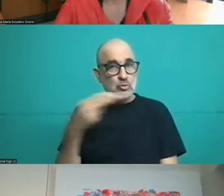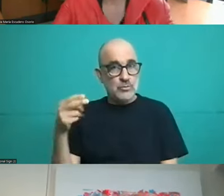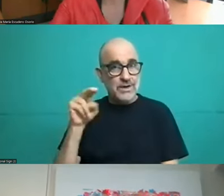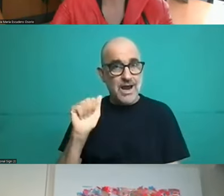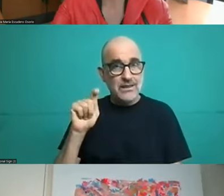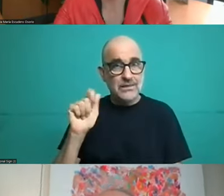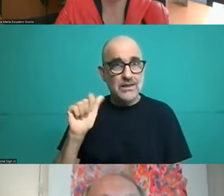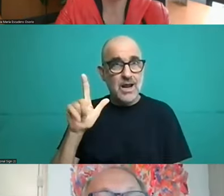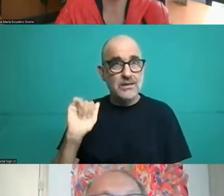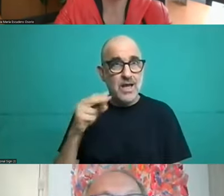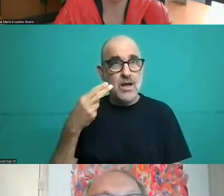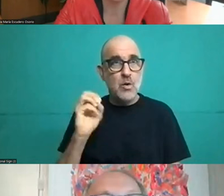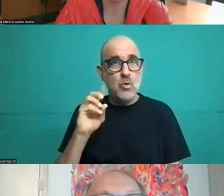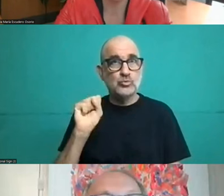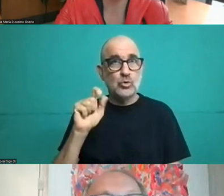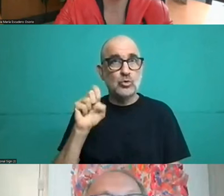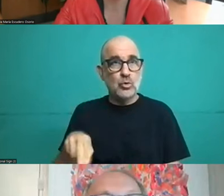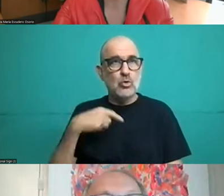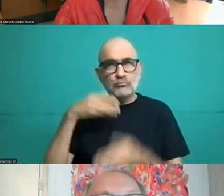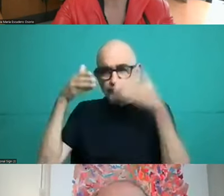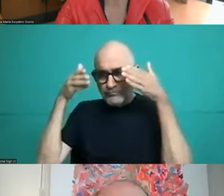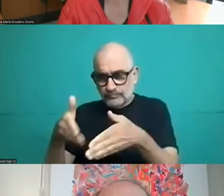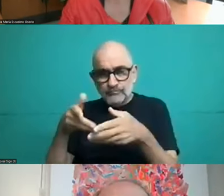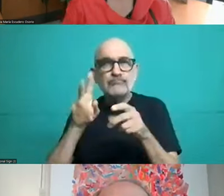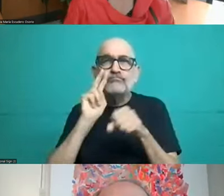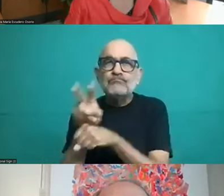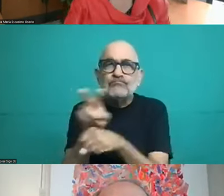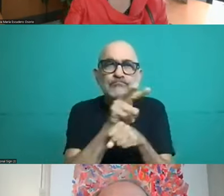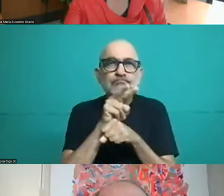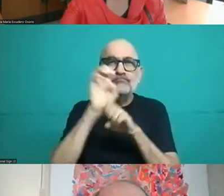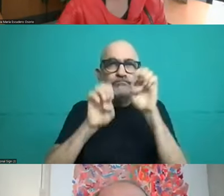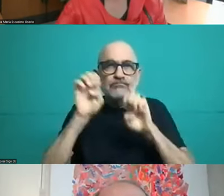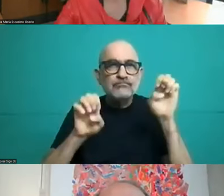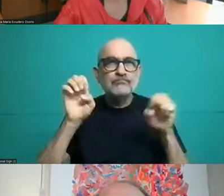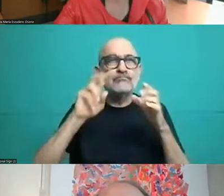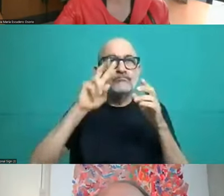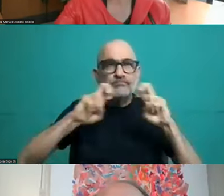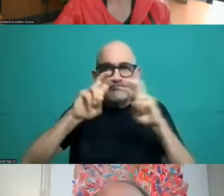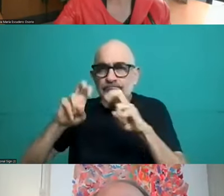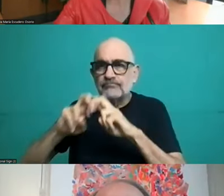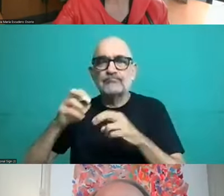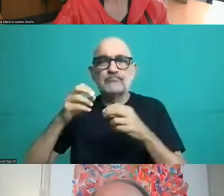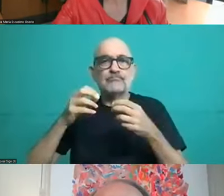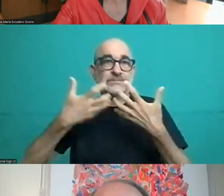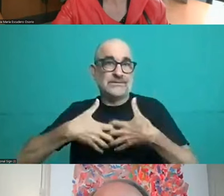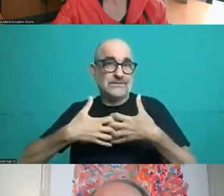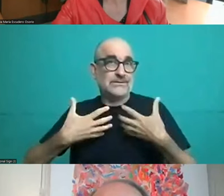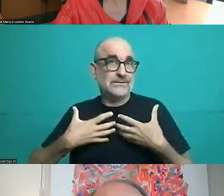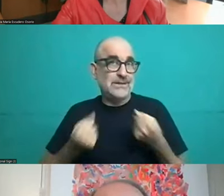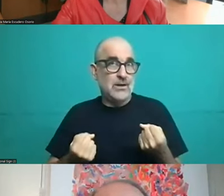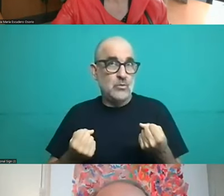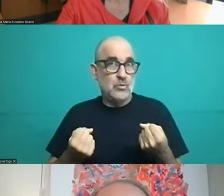am a specialist in monitoring evolution and analysis of health systems from